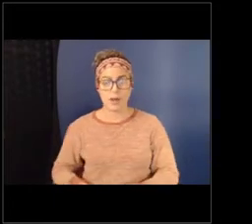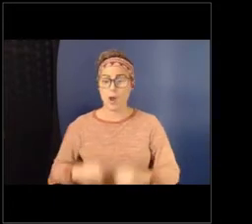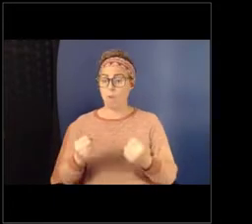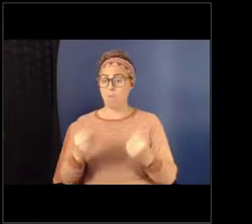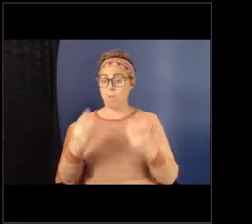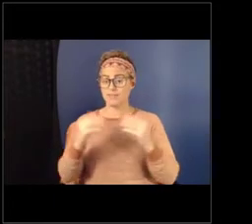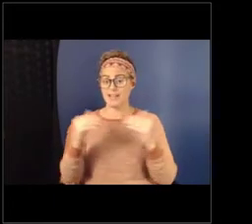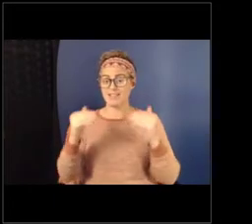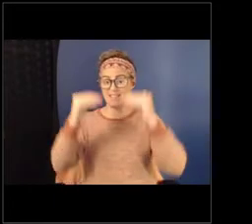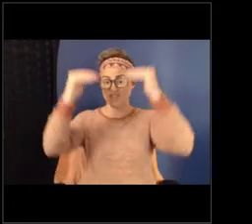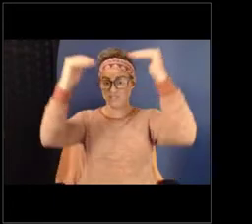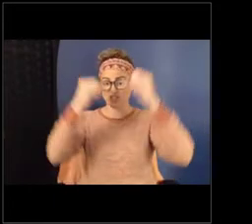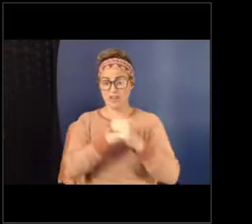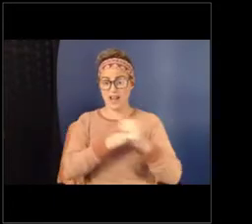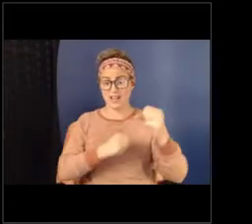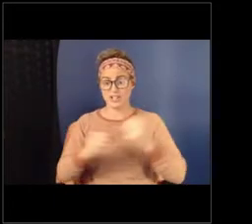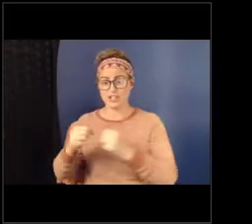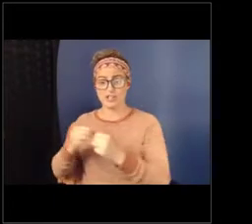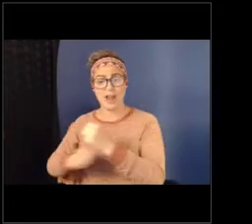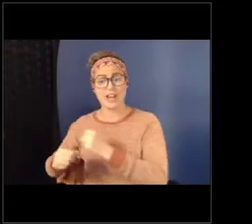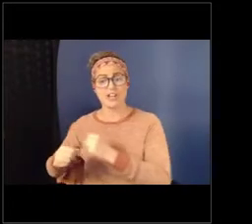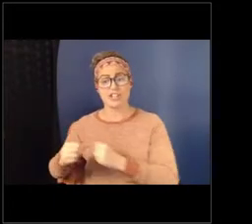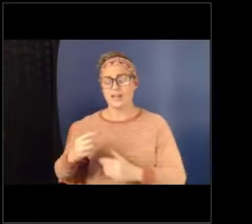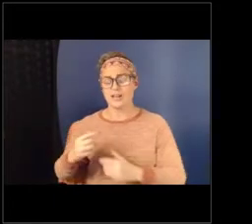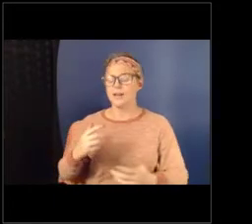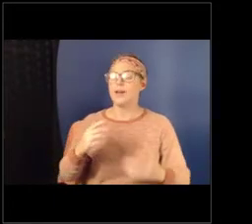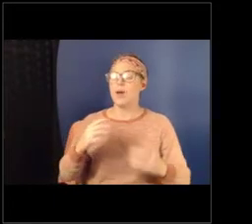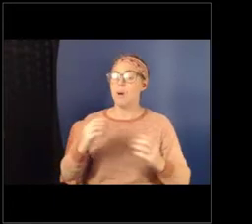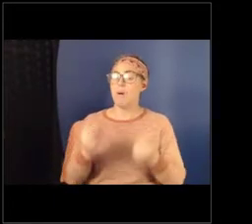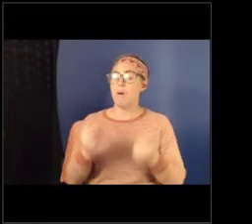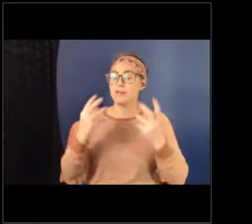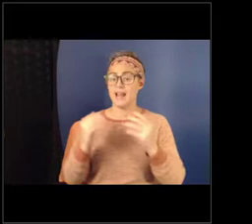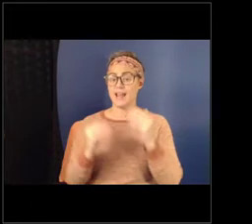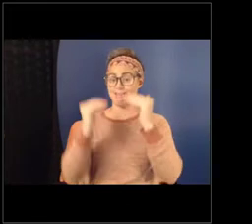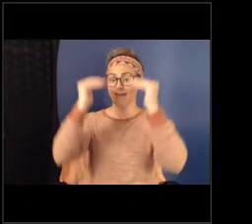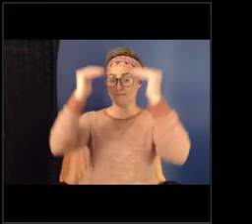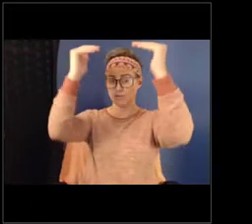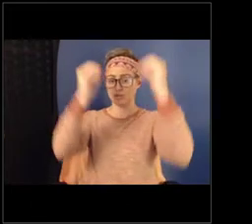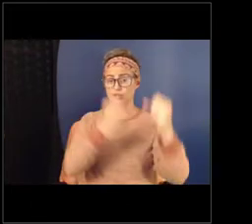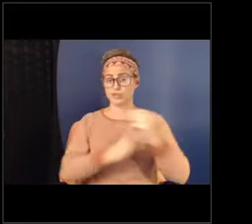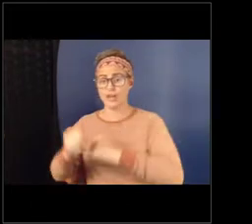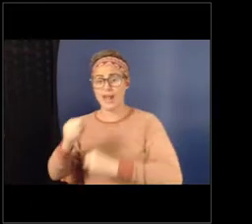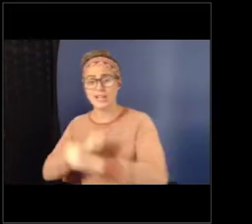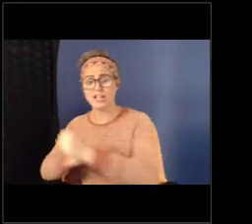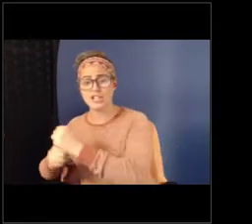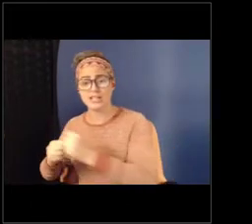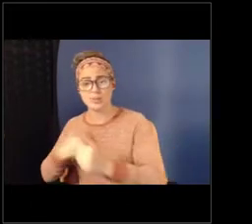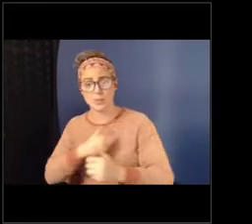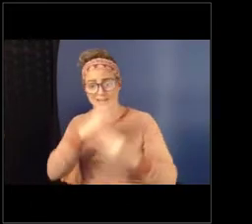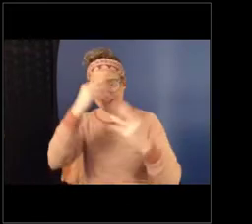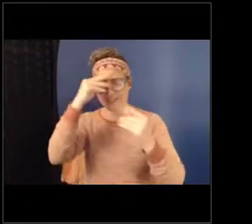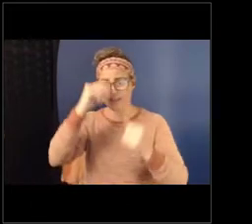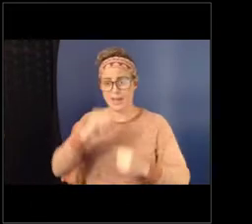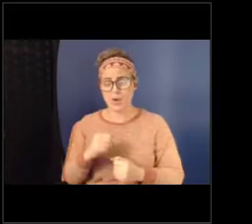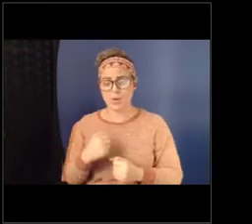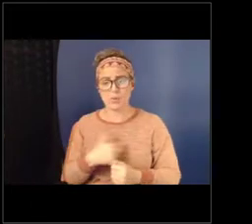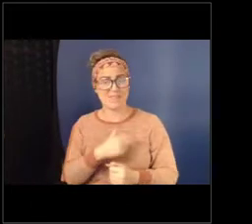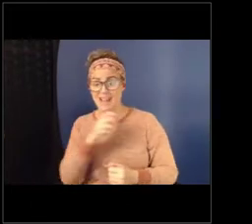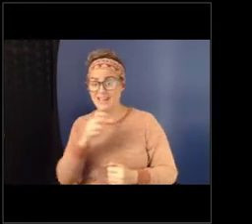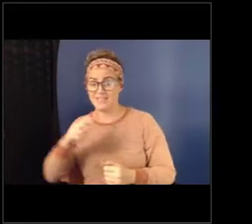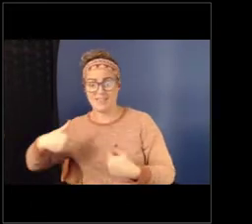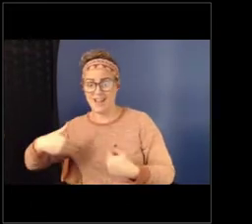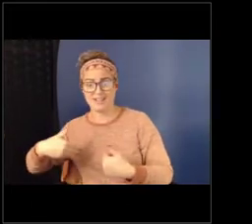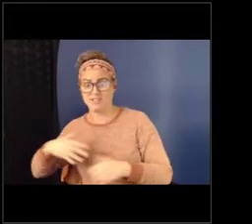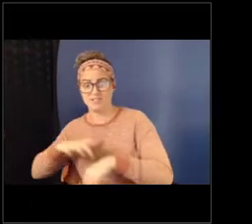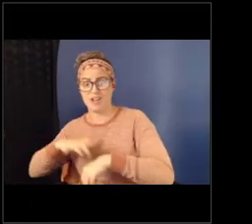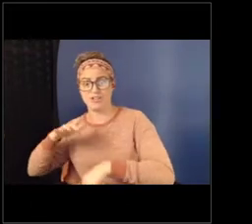haven't even really talked about the family context. What are the multi-level strategies that we can think about? And then ultimately, as we think